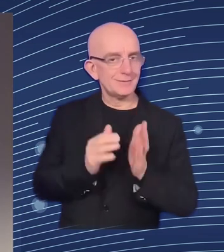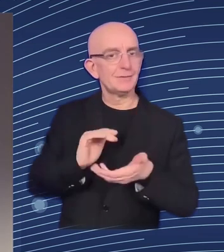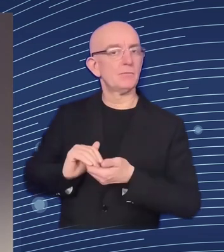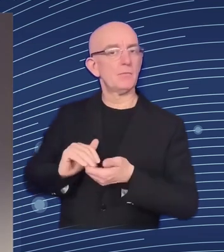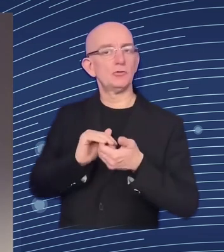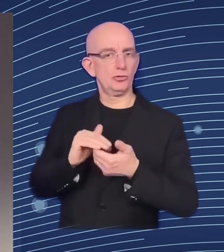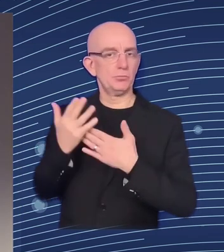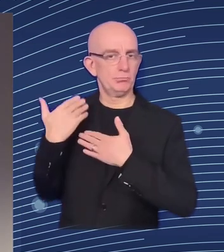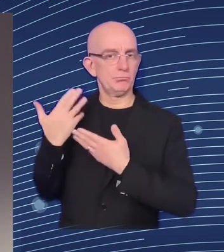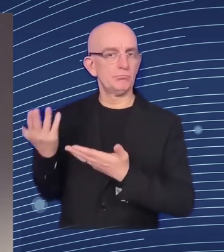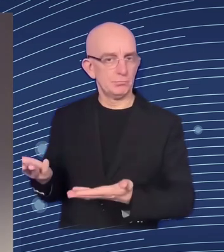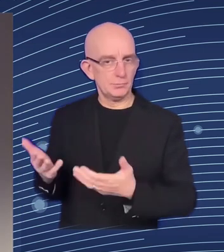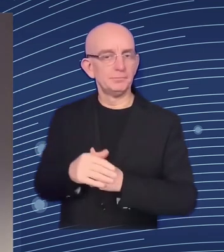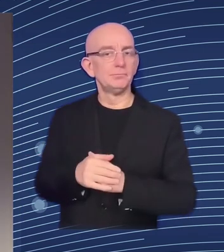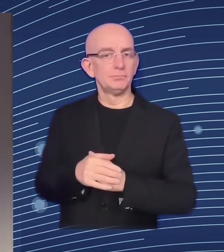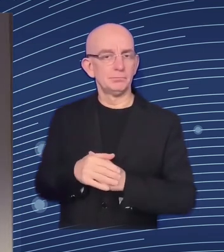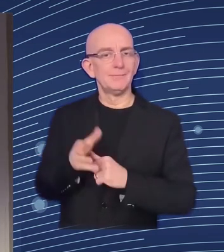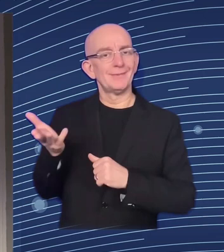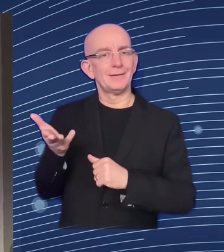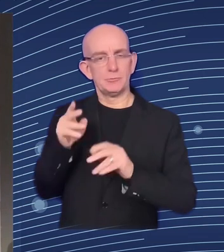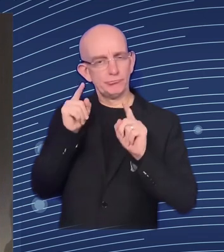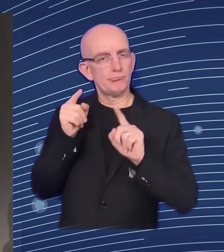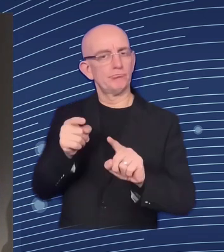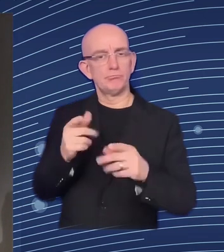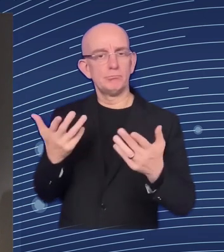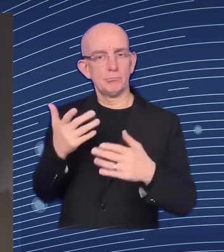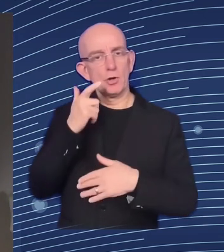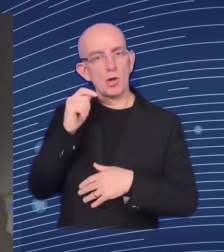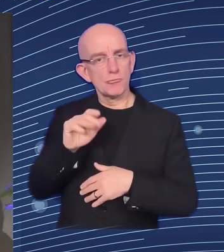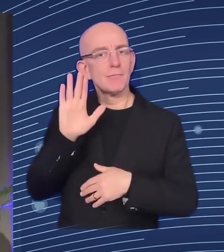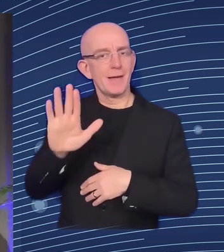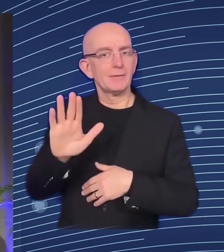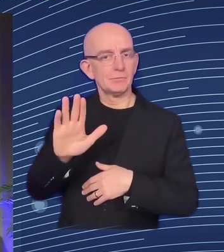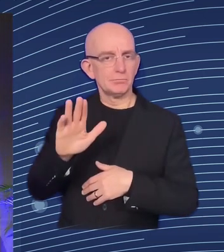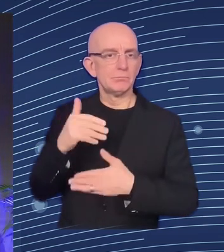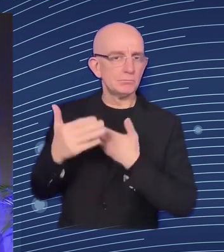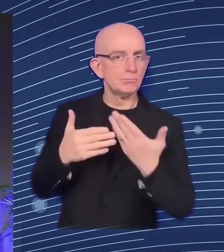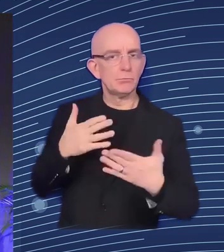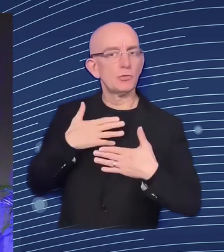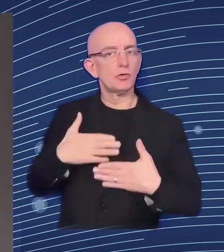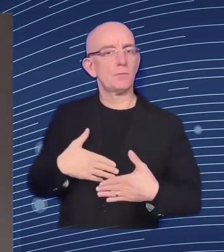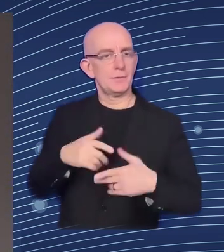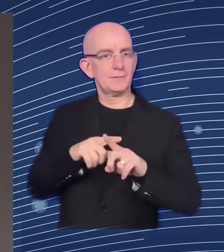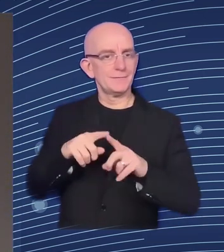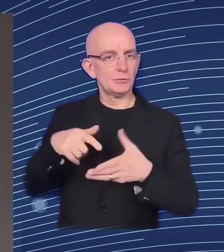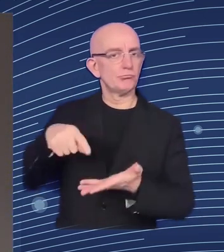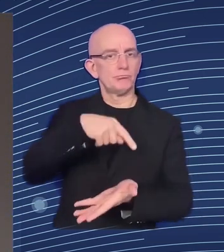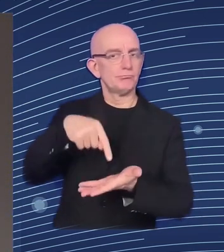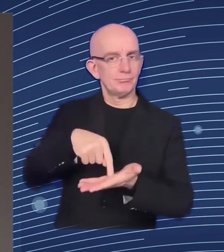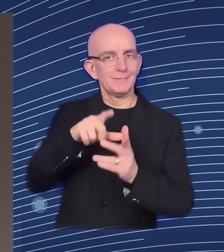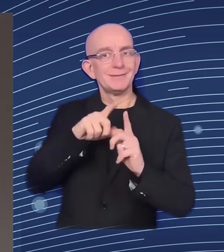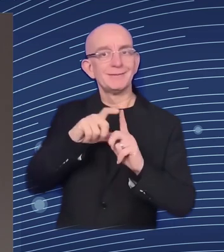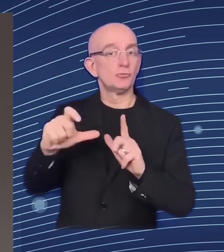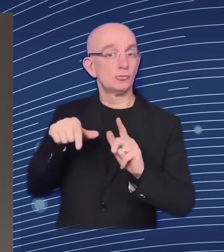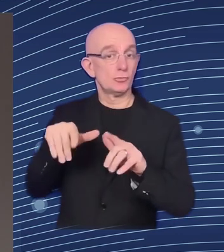building ukraine's human capital particularly in the digital world or in the digital context is hugely important um it's one of the key elements